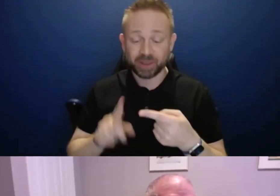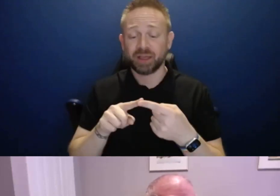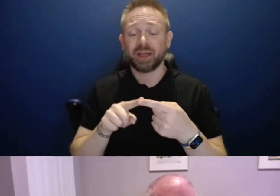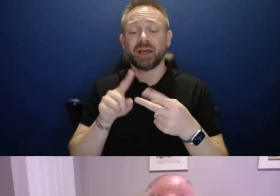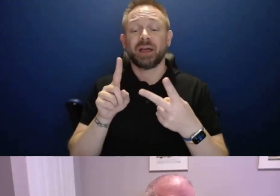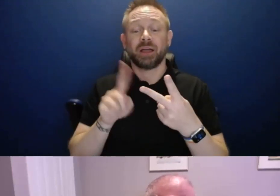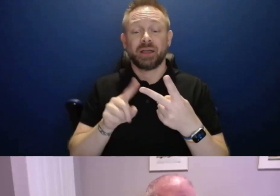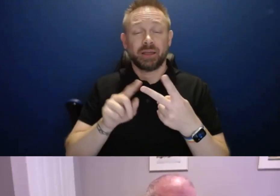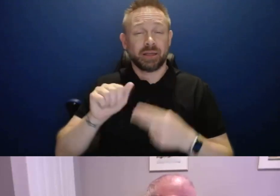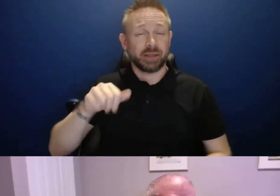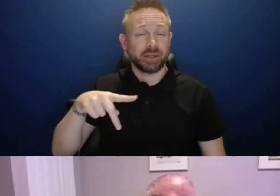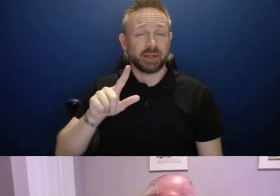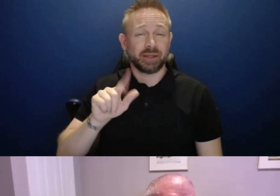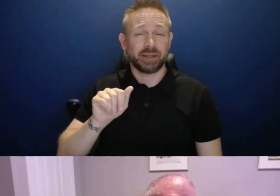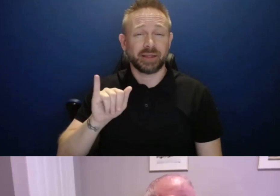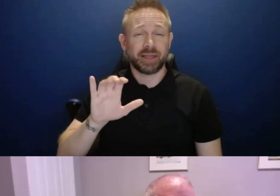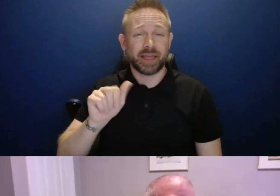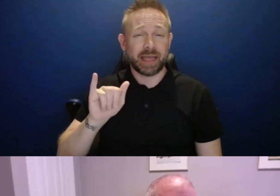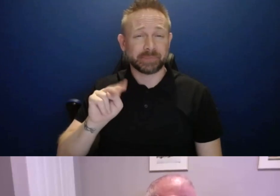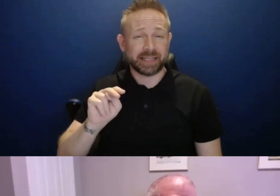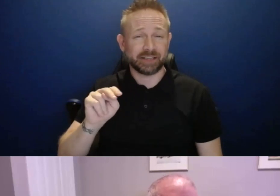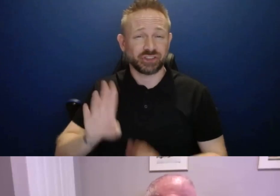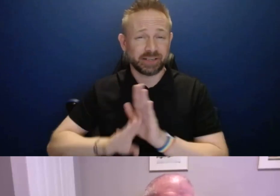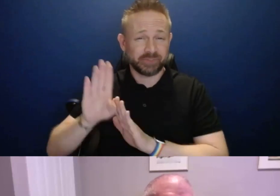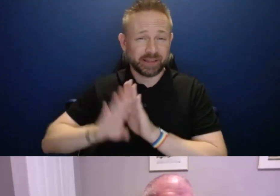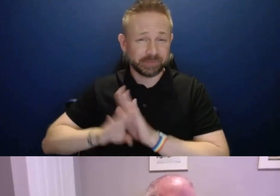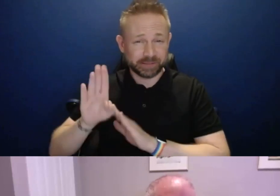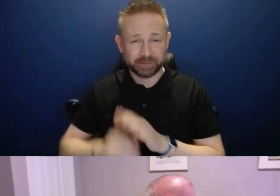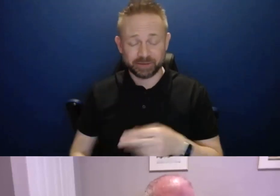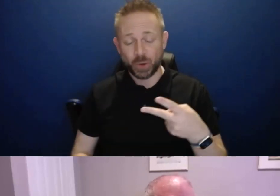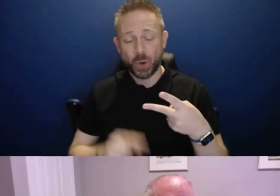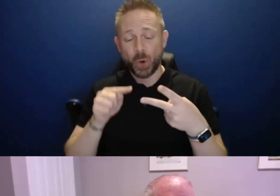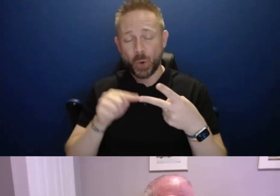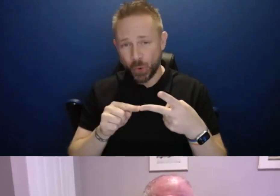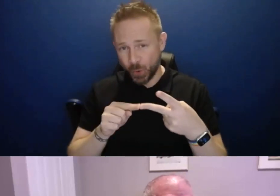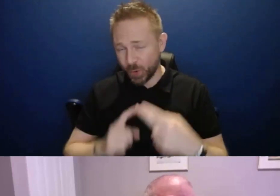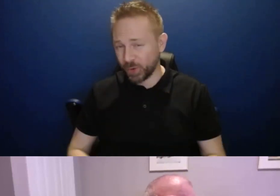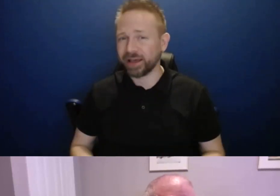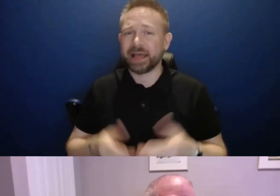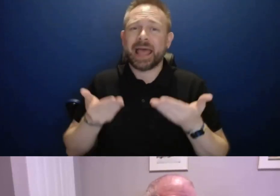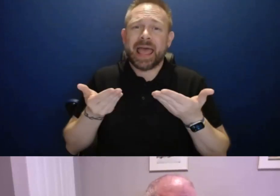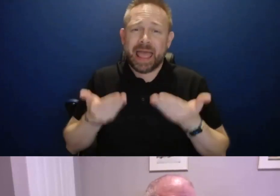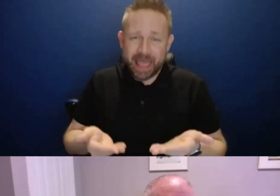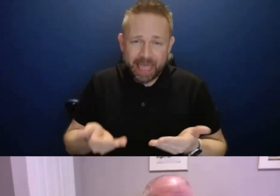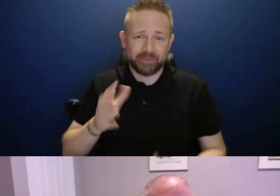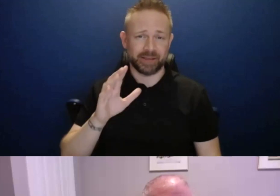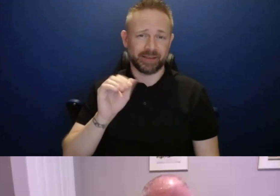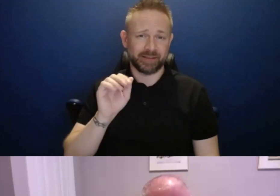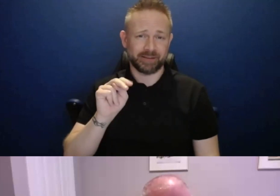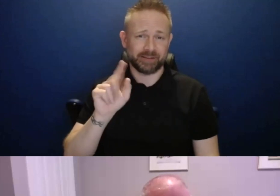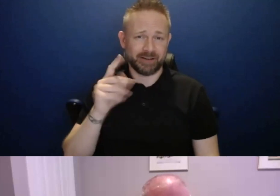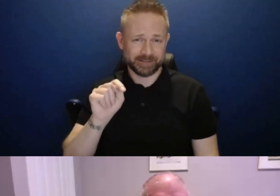development, what you've, what you've chosen is the most contextualized, the most varied, and